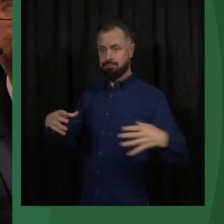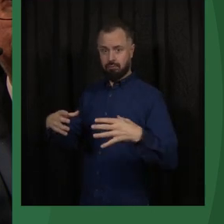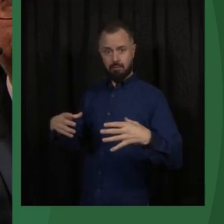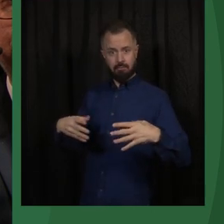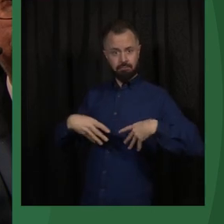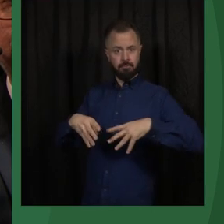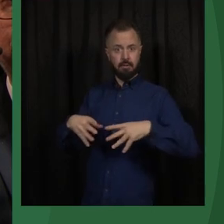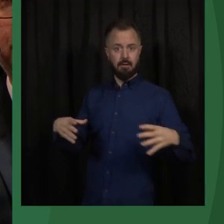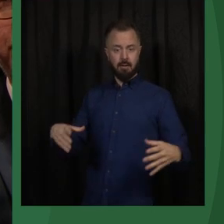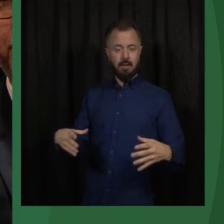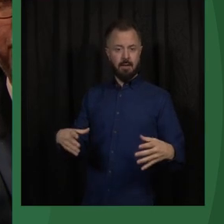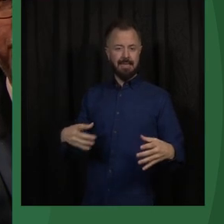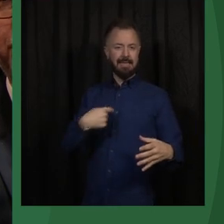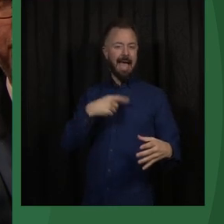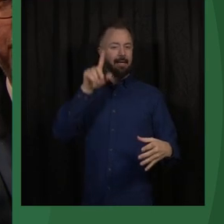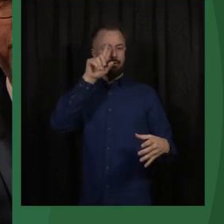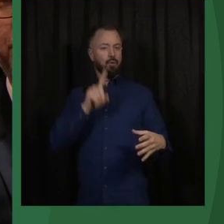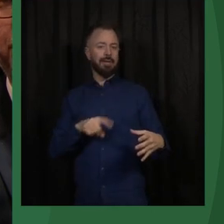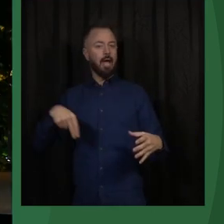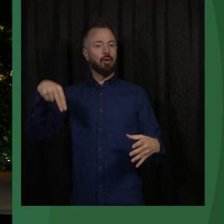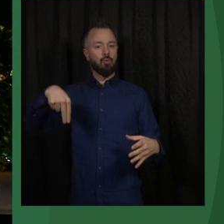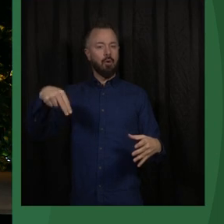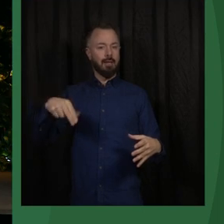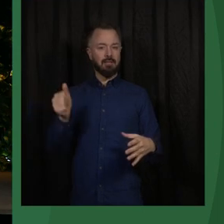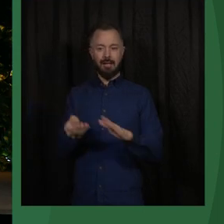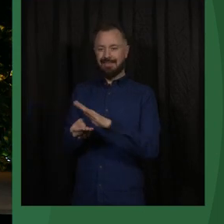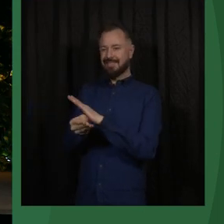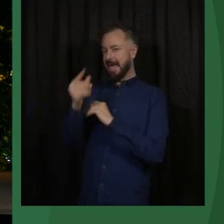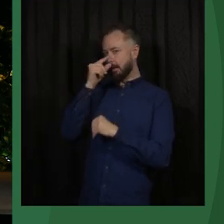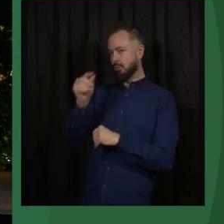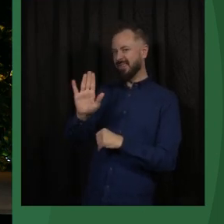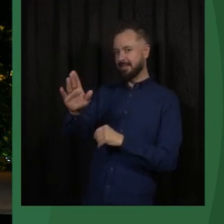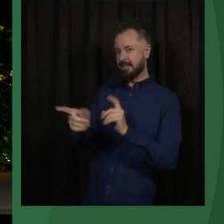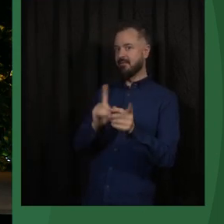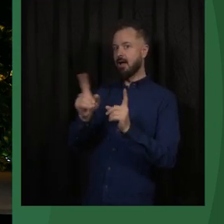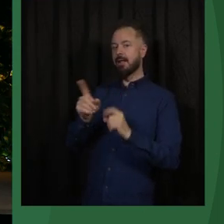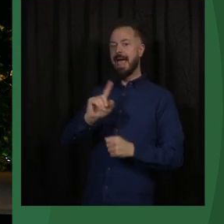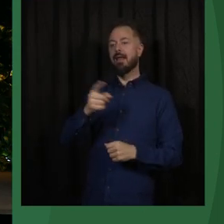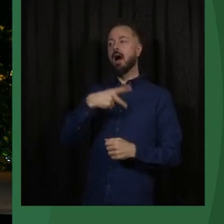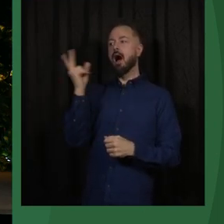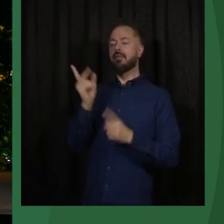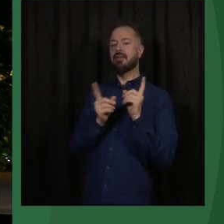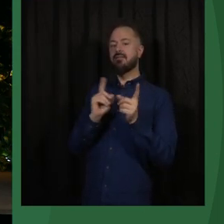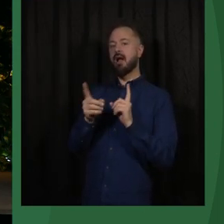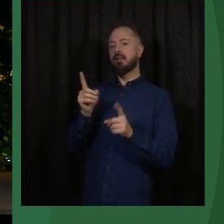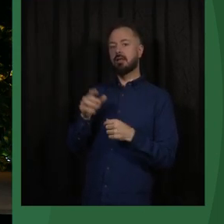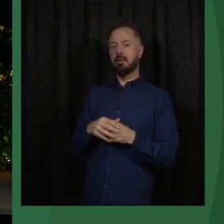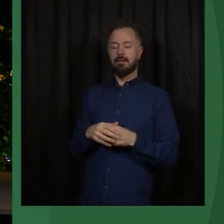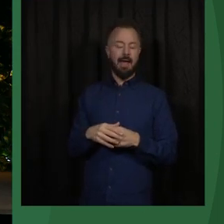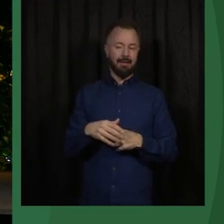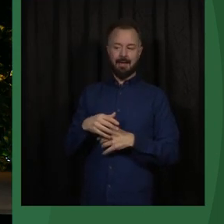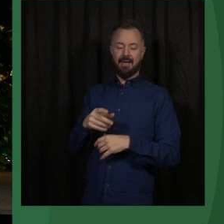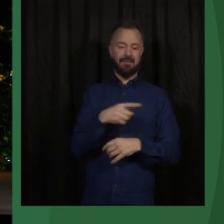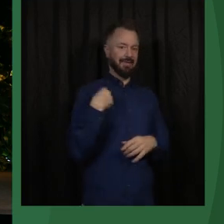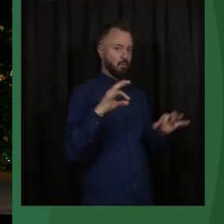I really don't think Nordad should invest in Putin's elections or other elections. seems weird. planning to. No, good.